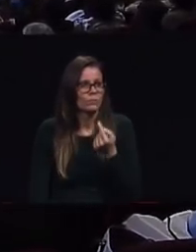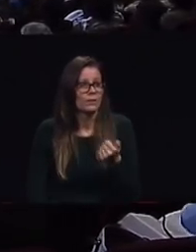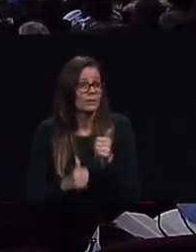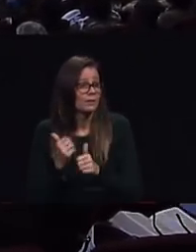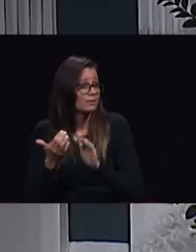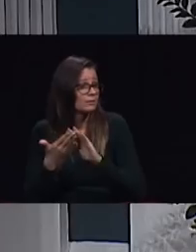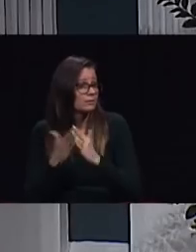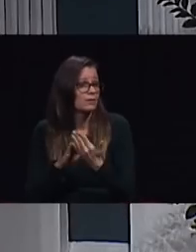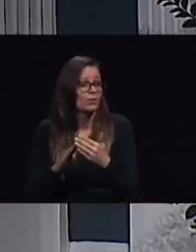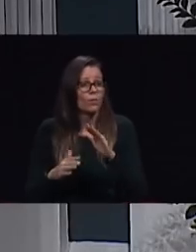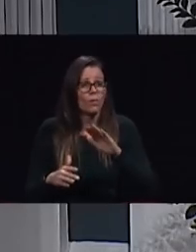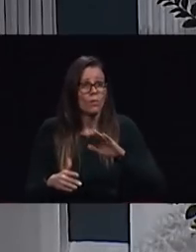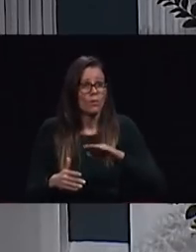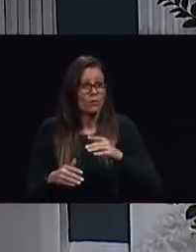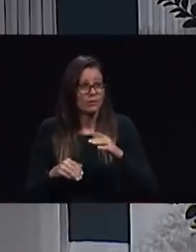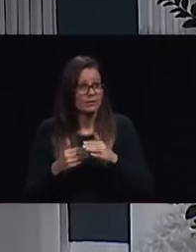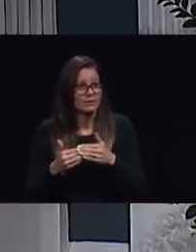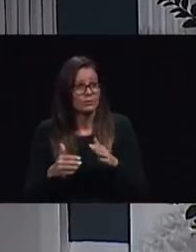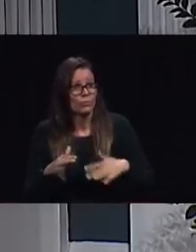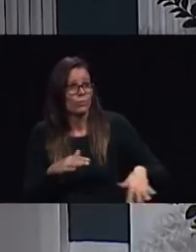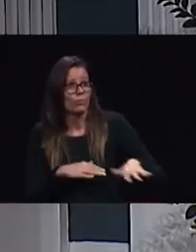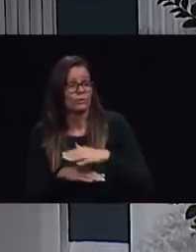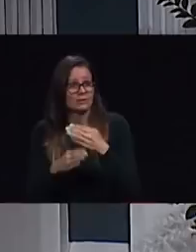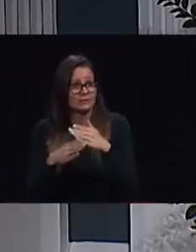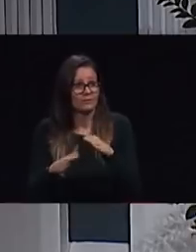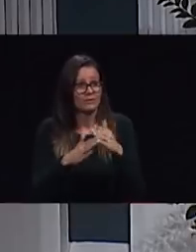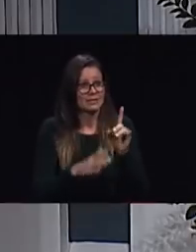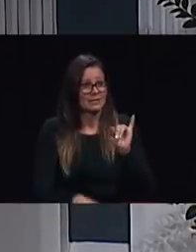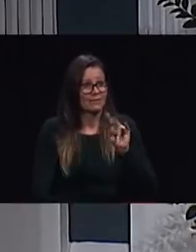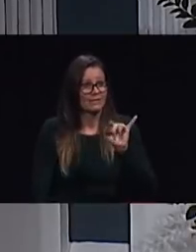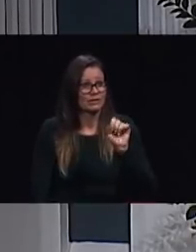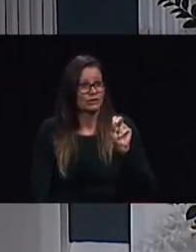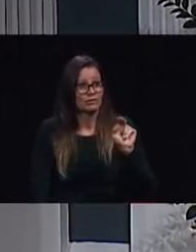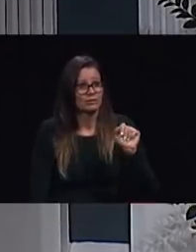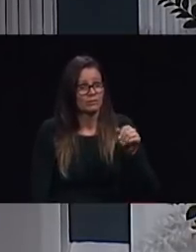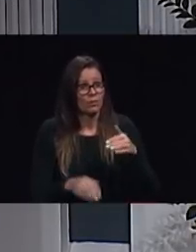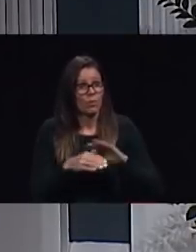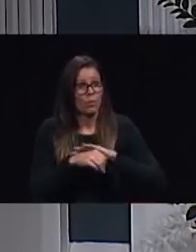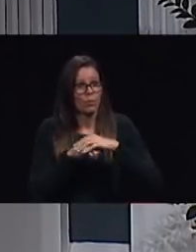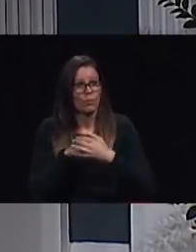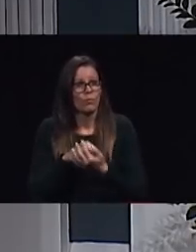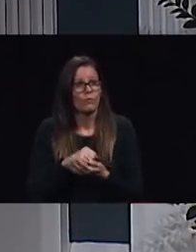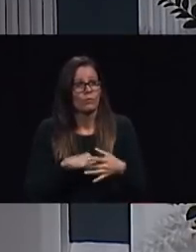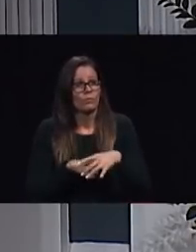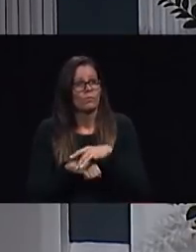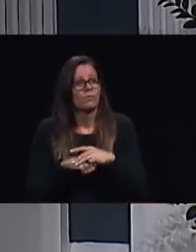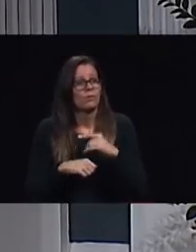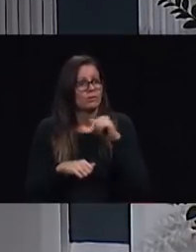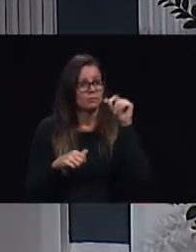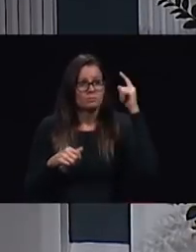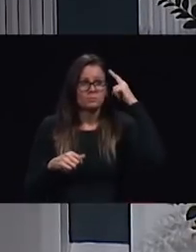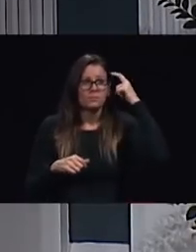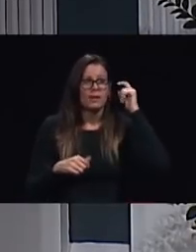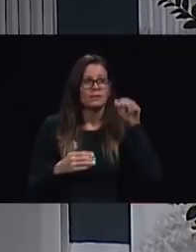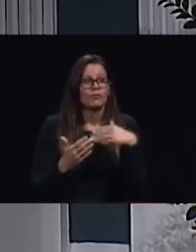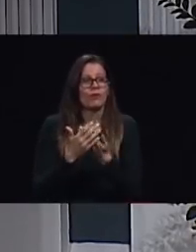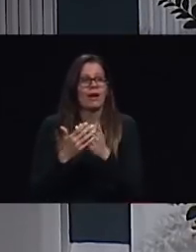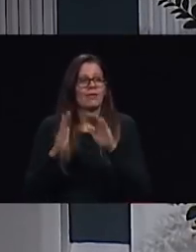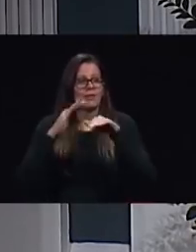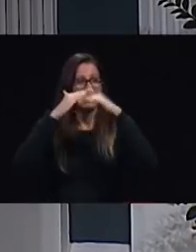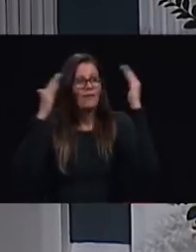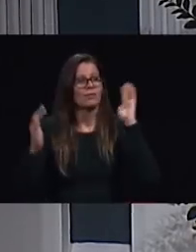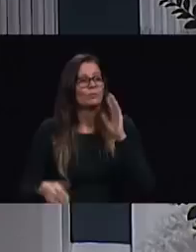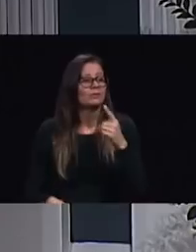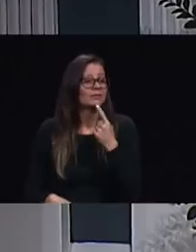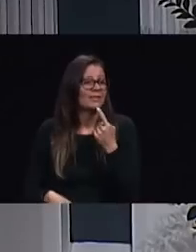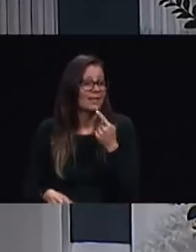the world I don't believe that when we get to heaven we're only going to hear from Christ that we could have accomplished much more for the people of the